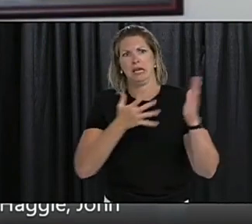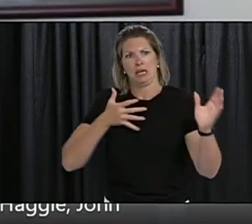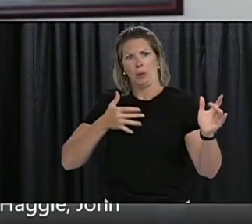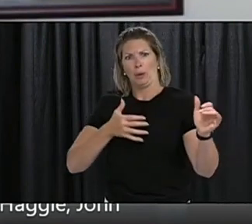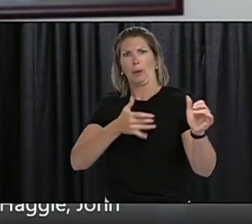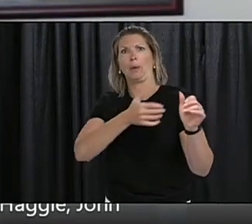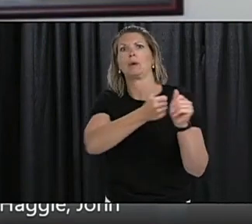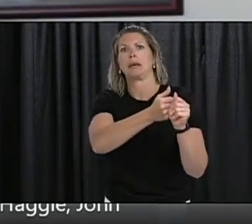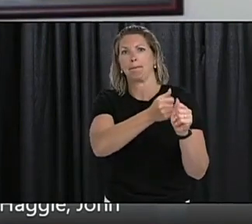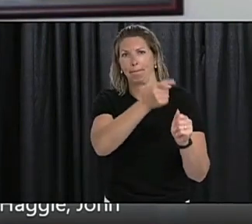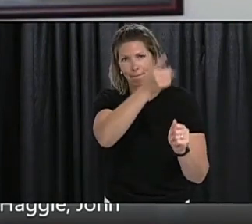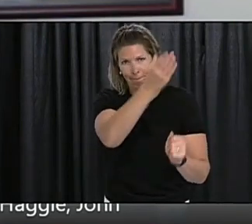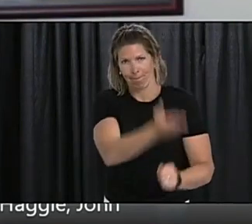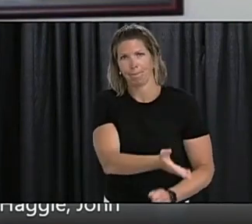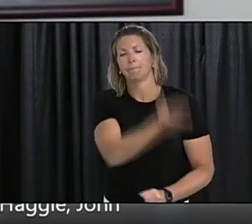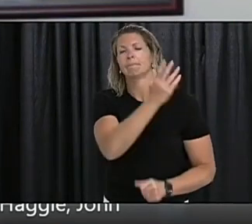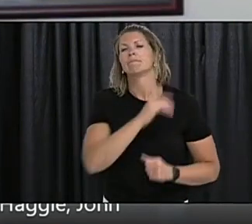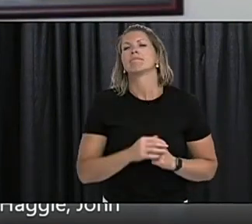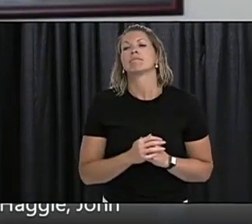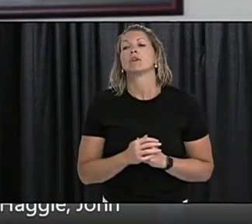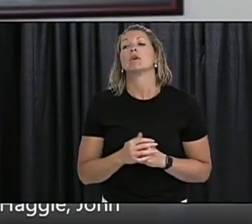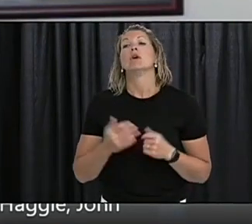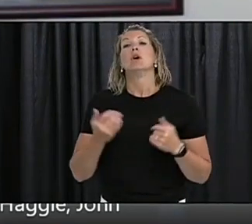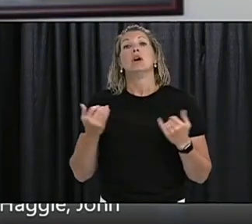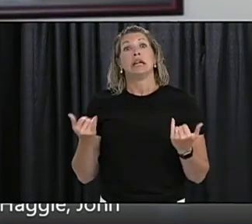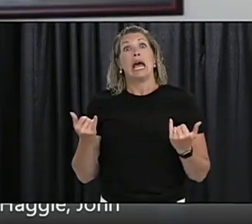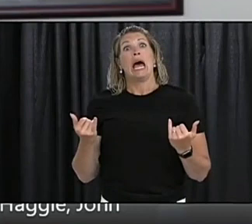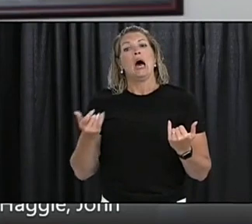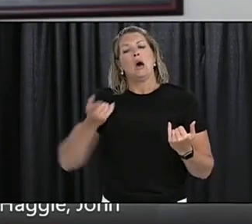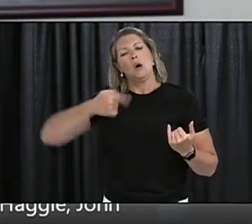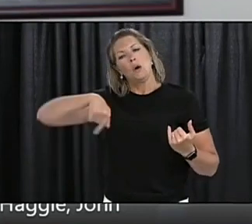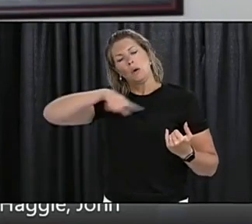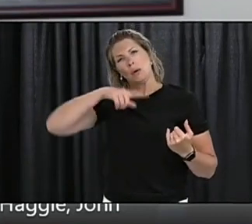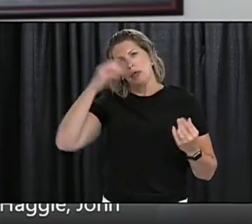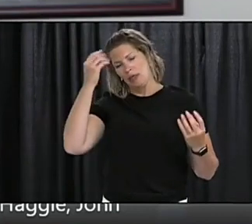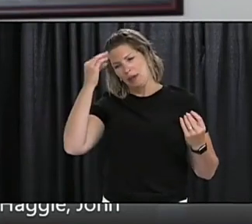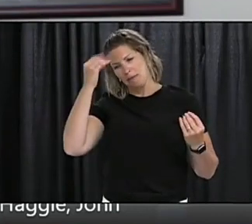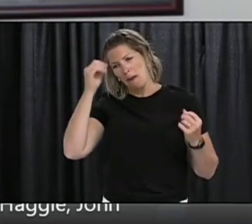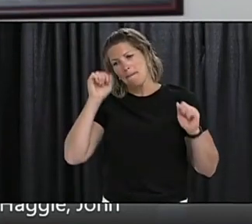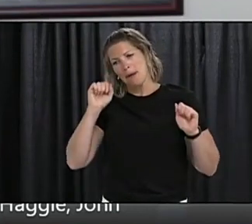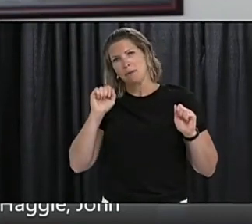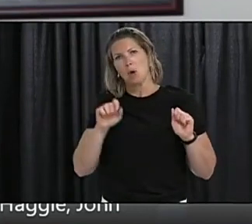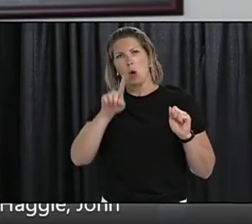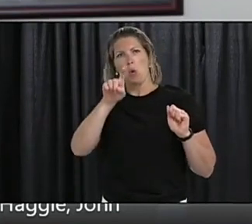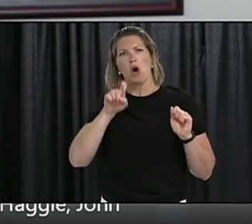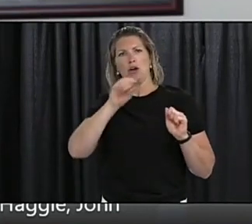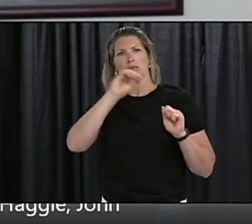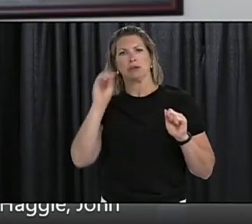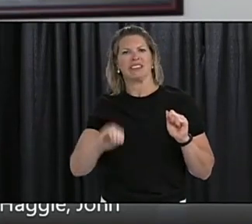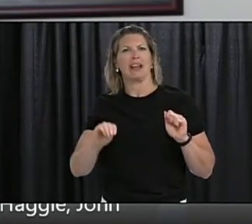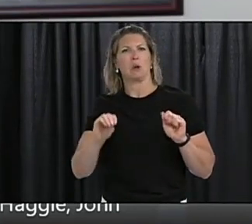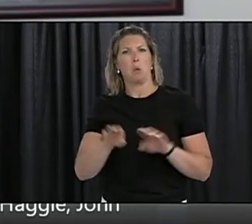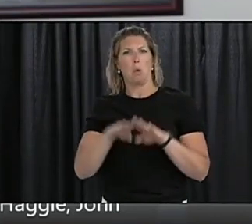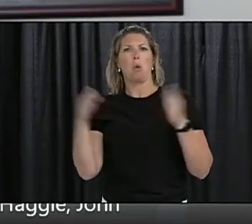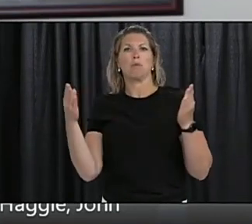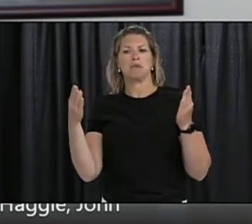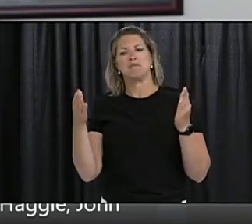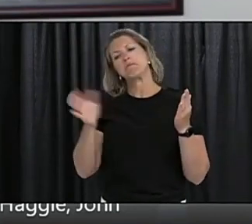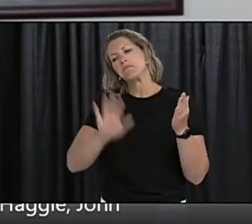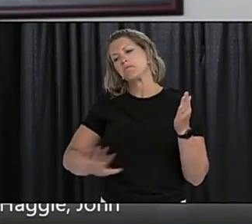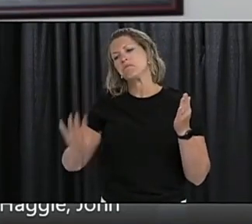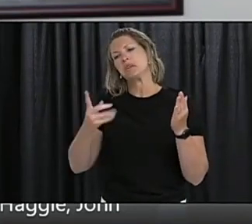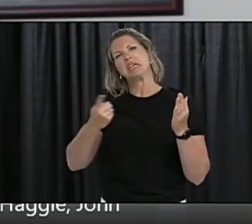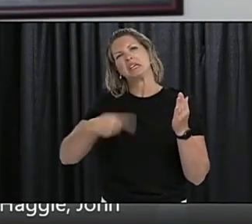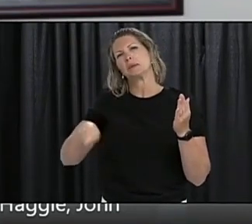Regional Health Authority CEOs now to look at moving to 100% of their regular bed count over the next week or so